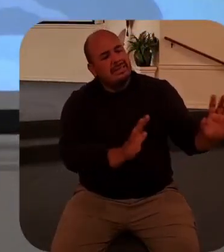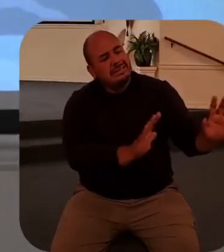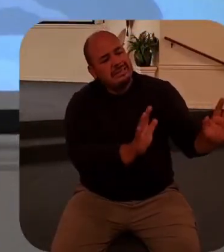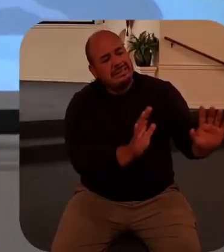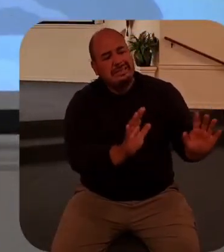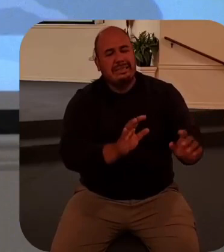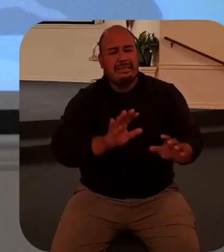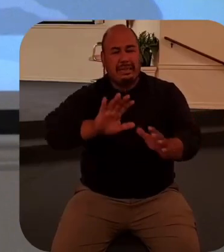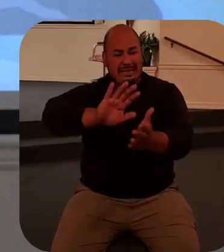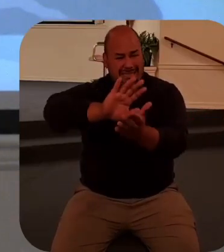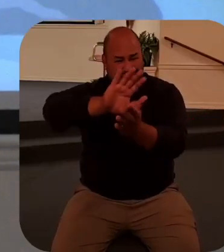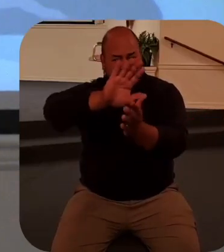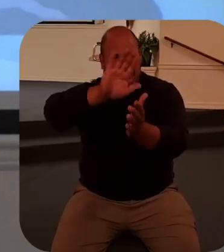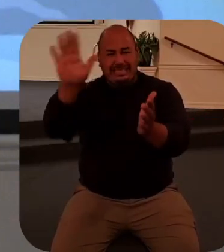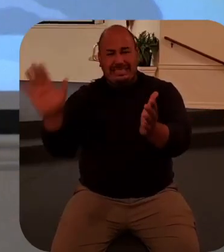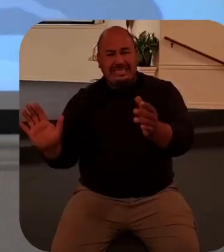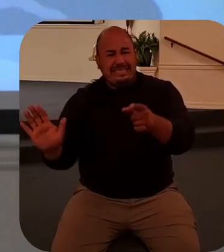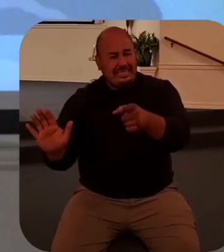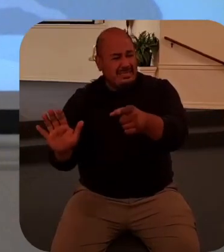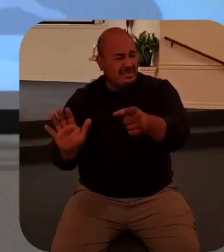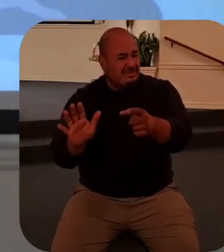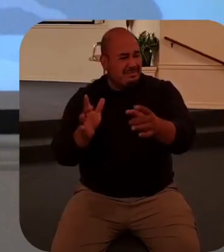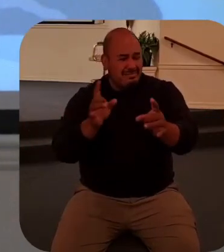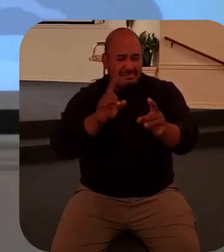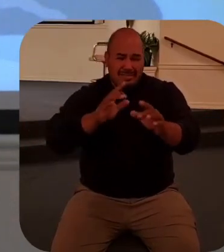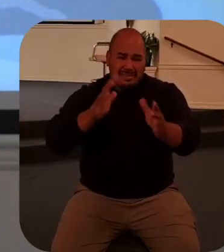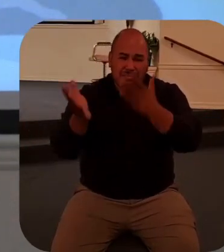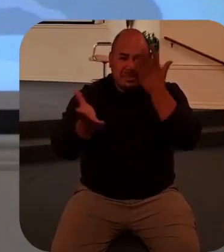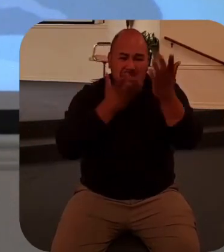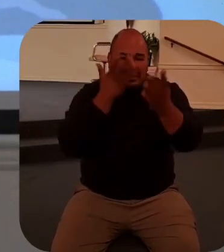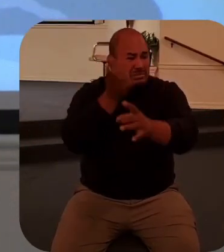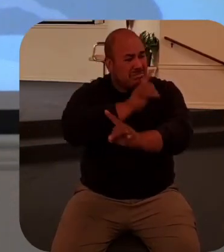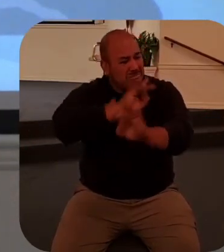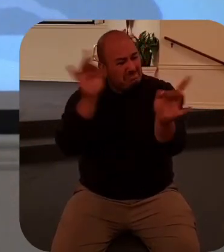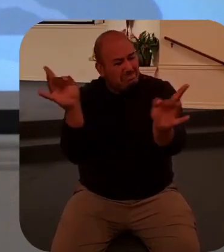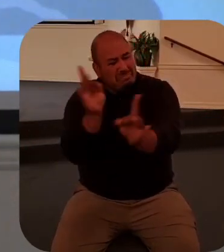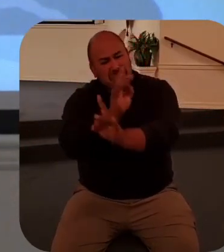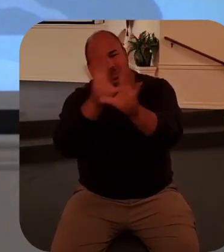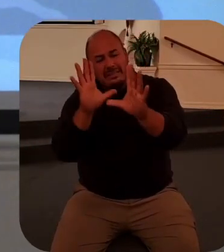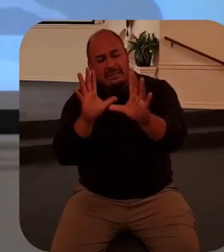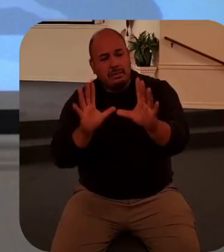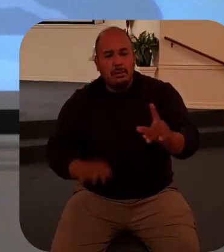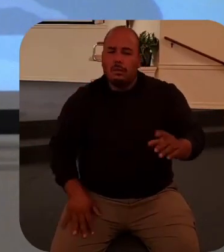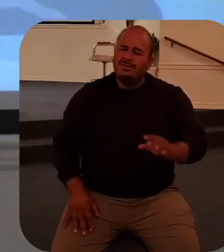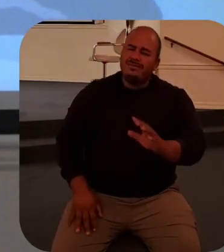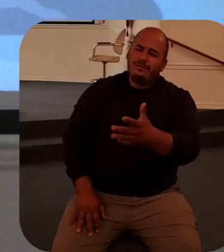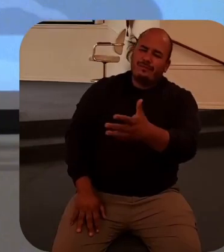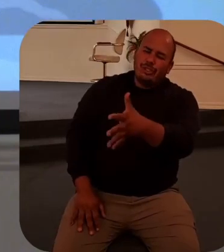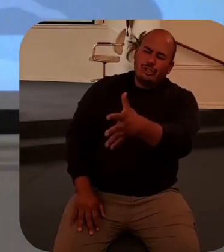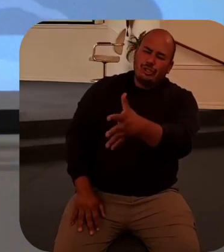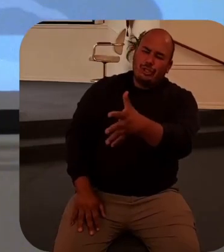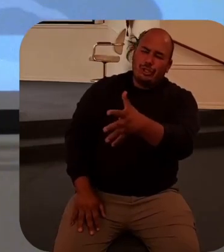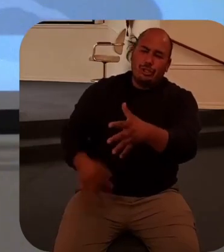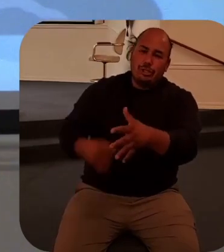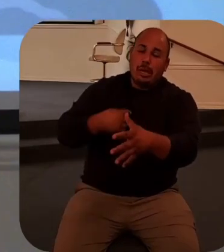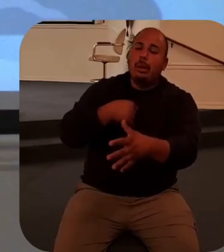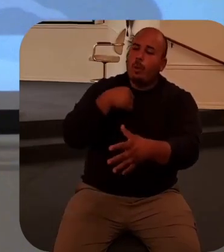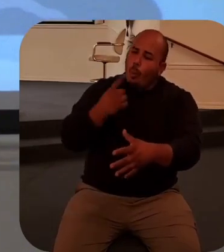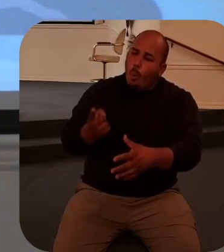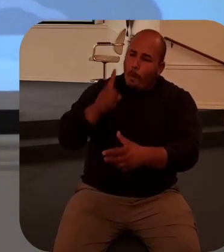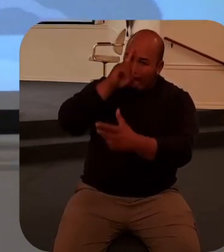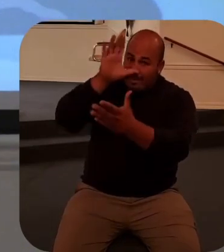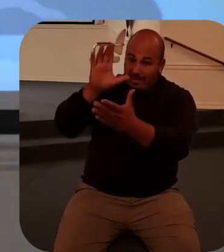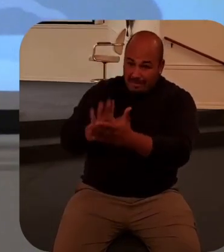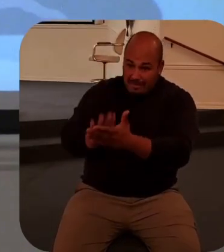by this time there is a bad odor he's been there four days Jesus answered did I not tell you that if you believe you